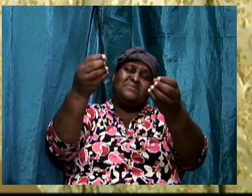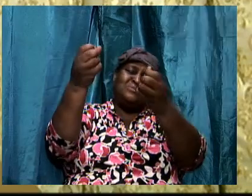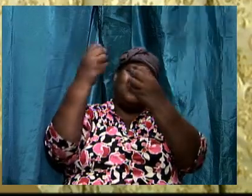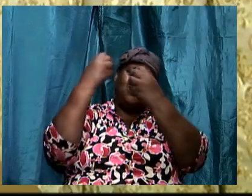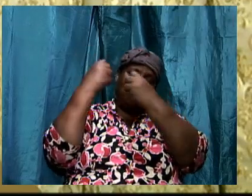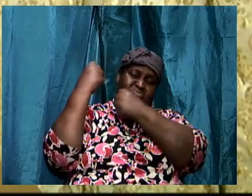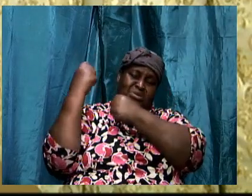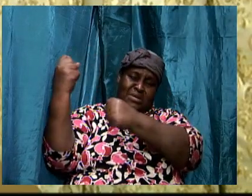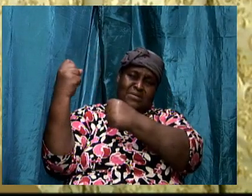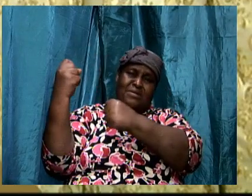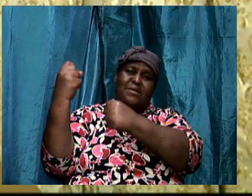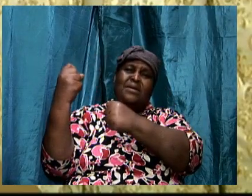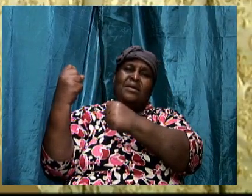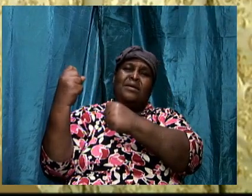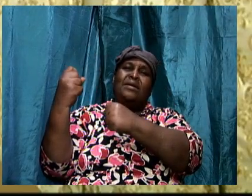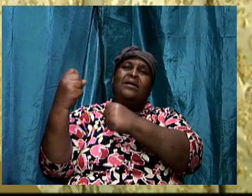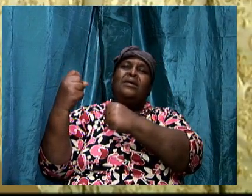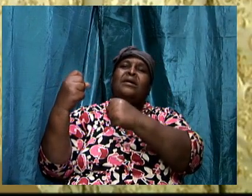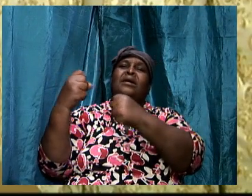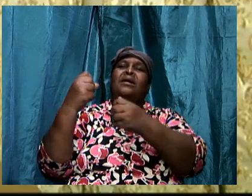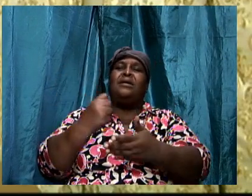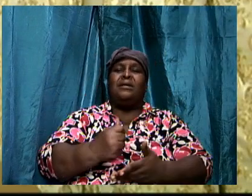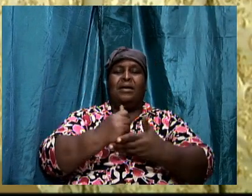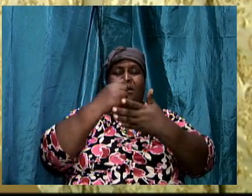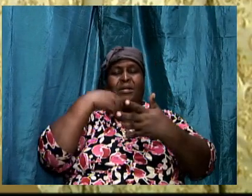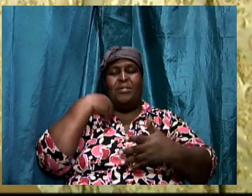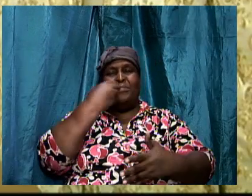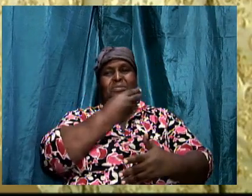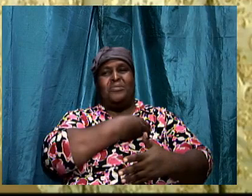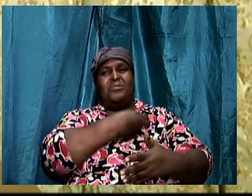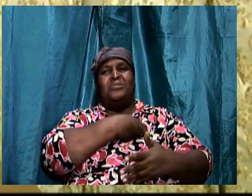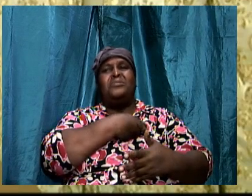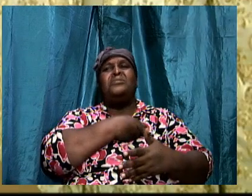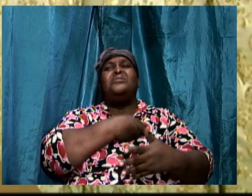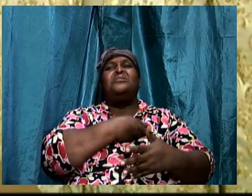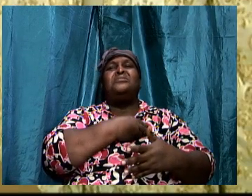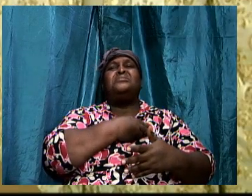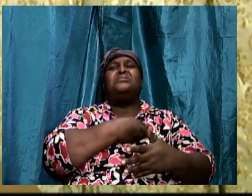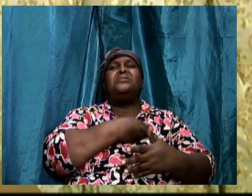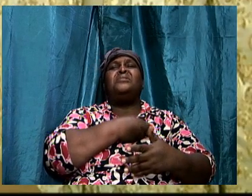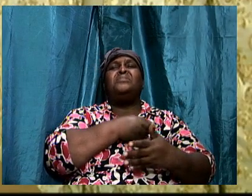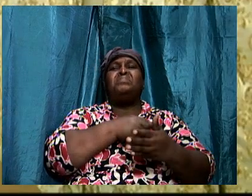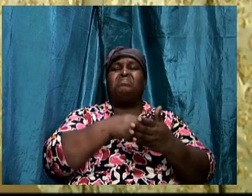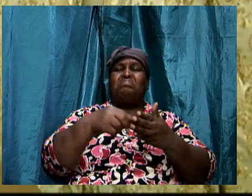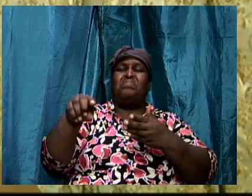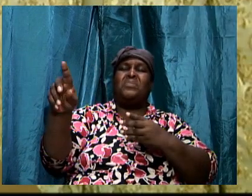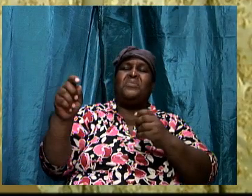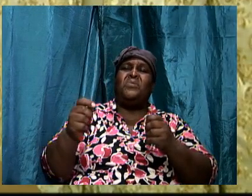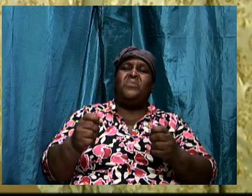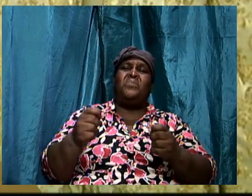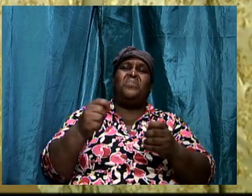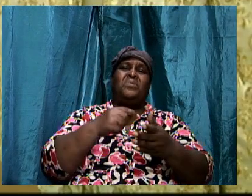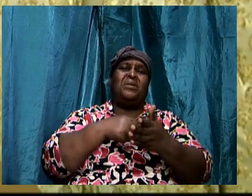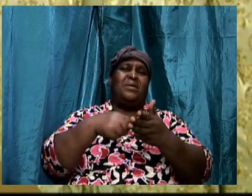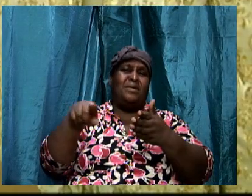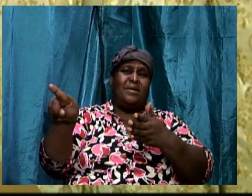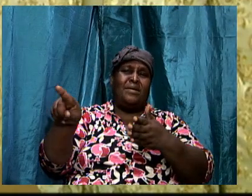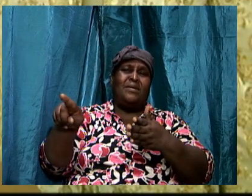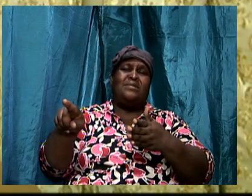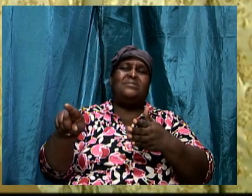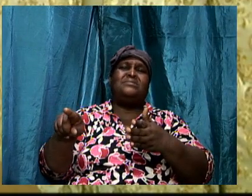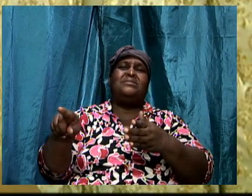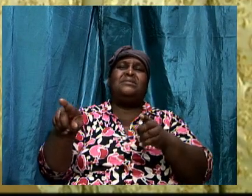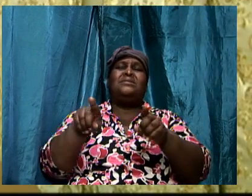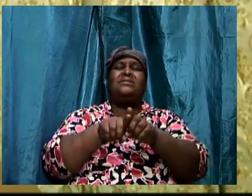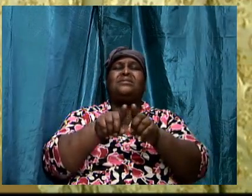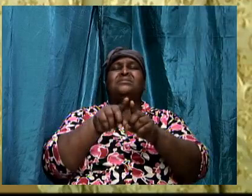and has helped us over these couple of weeks as we have been